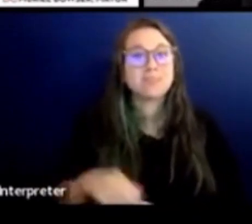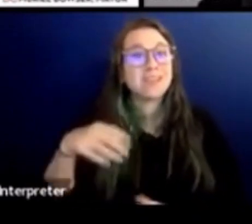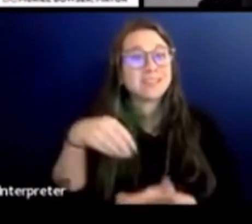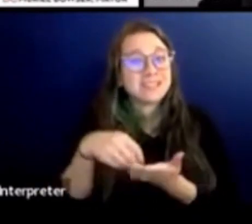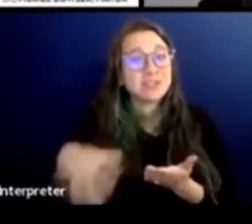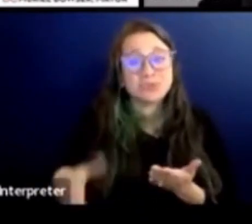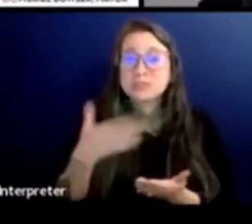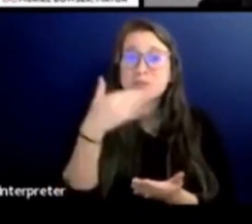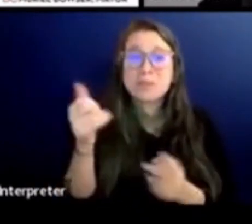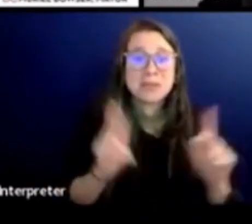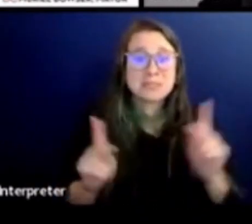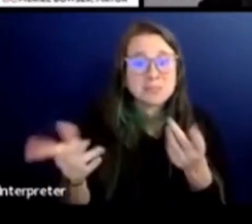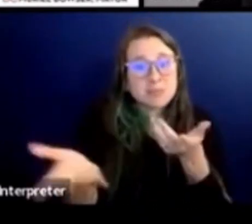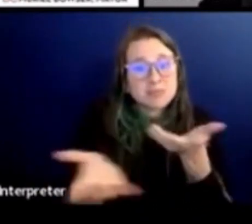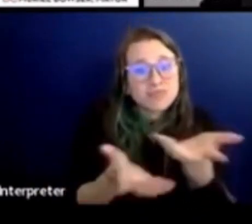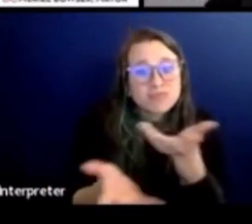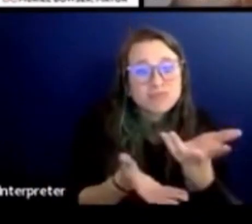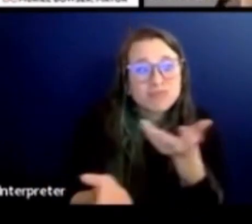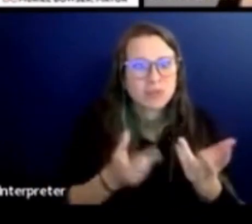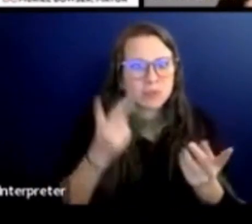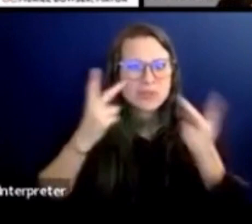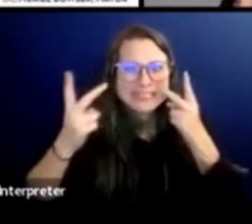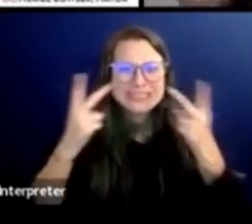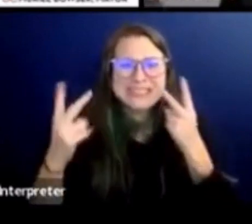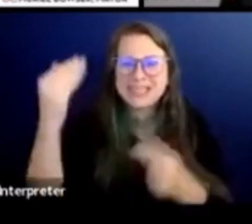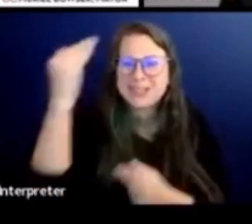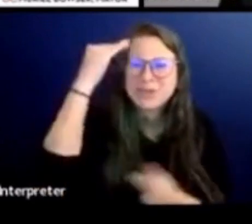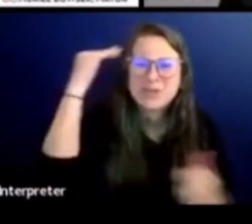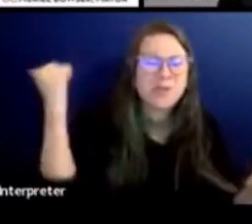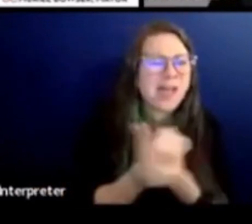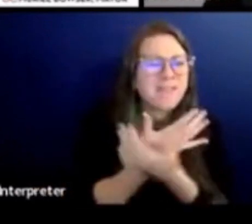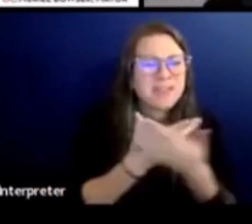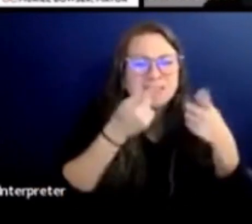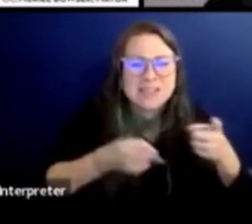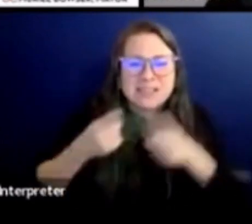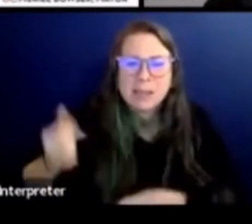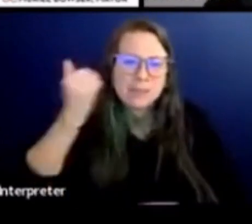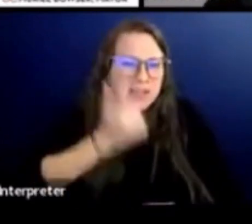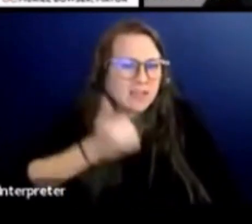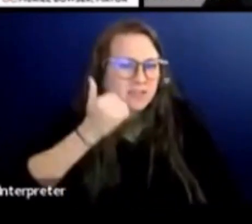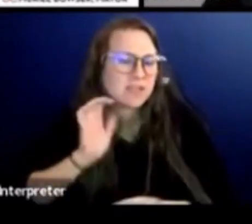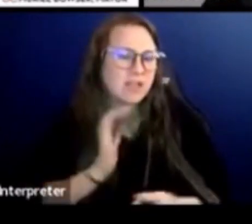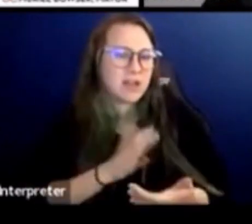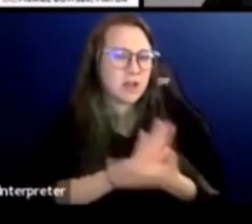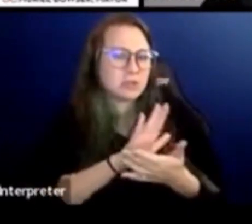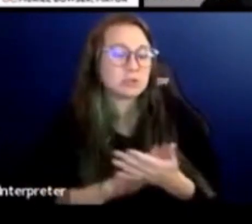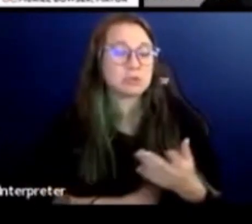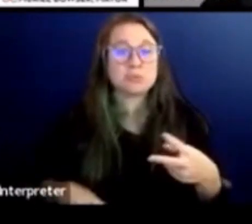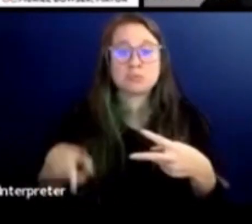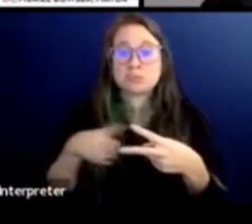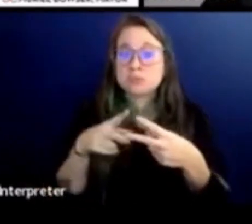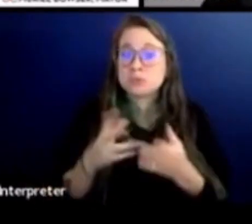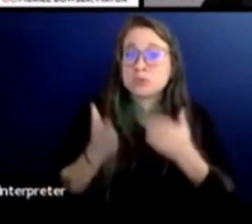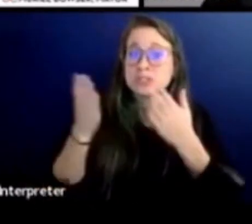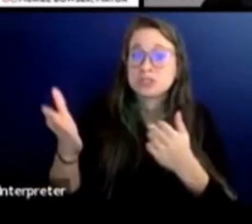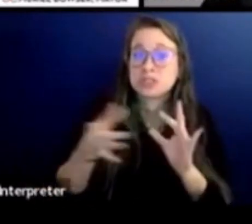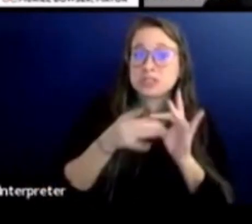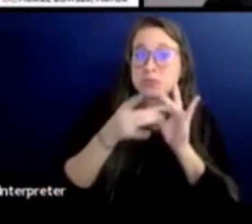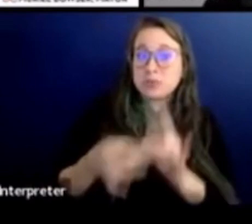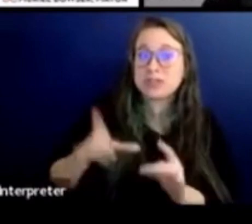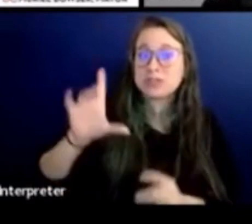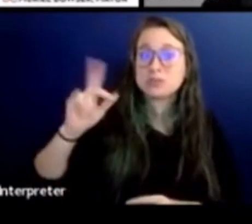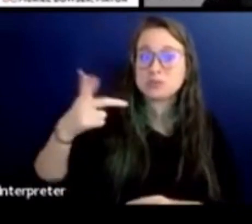things because we know we see and know everything that happens in our schools. Two specific suggestions we have are related to DCPS